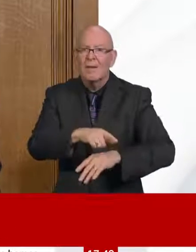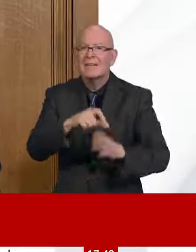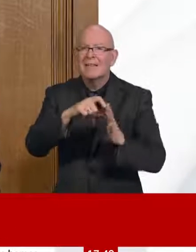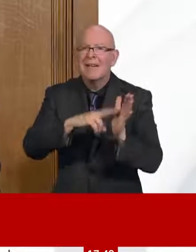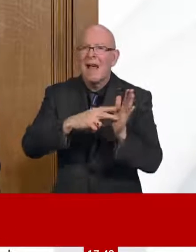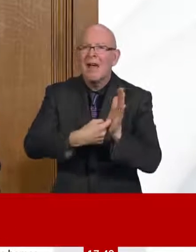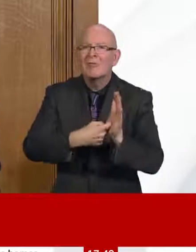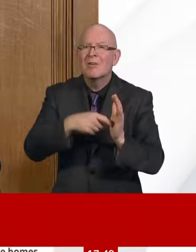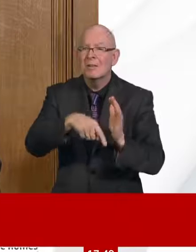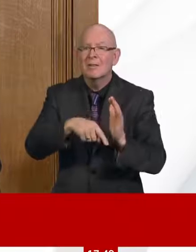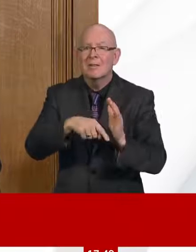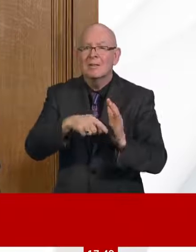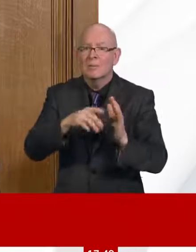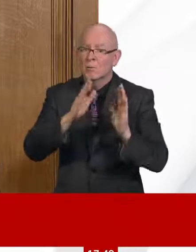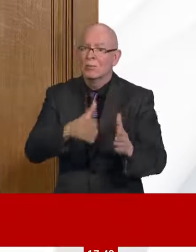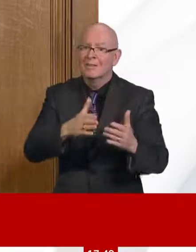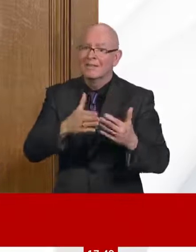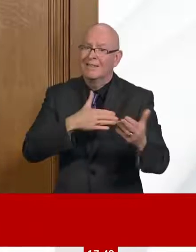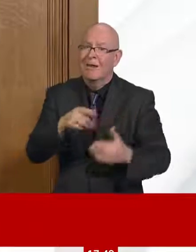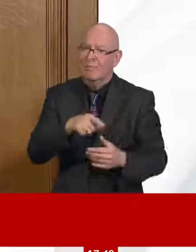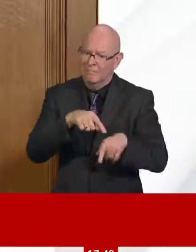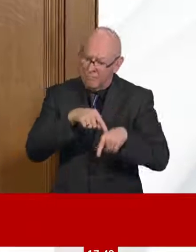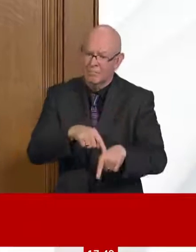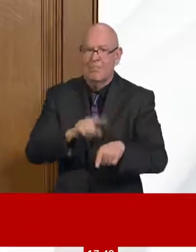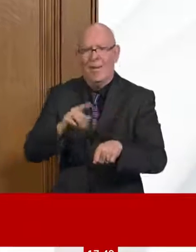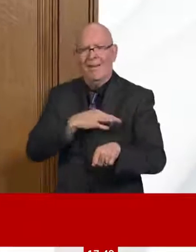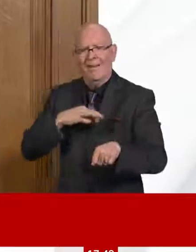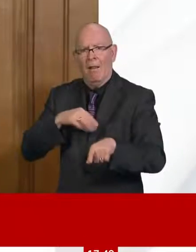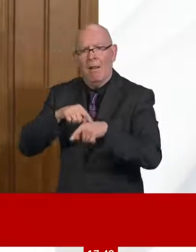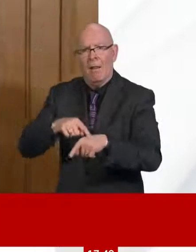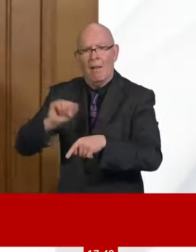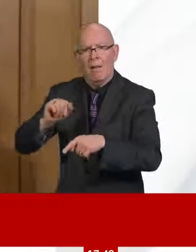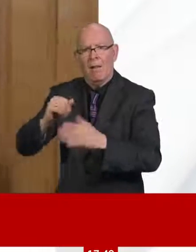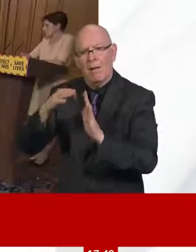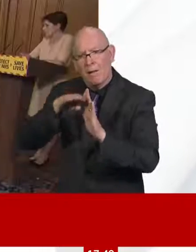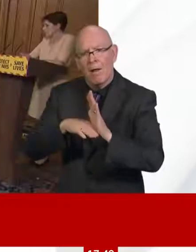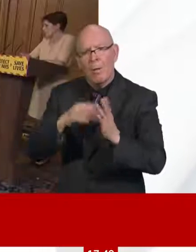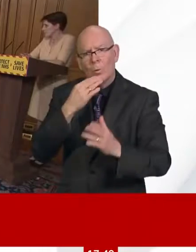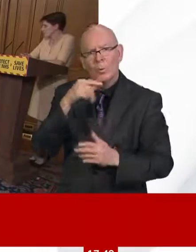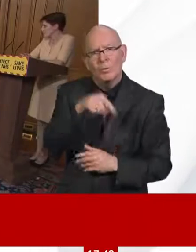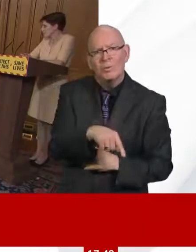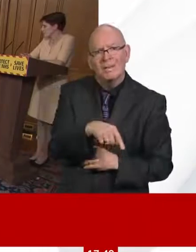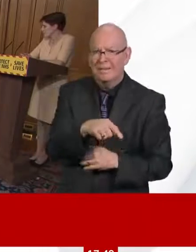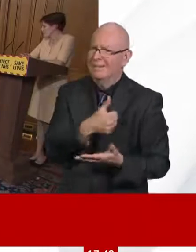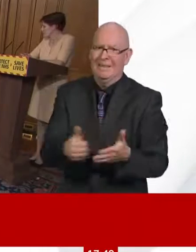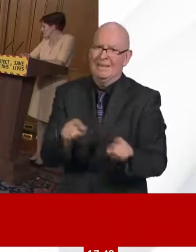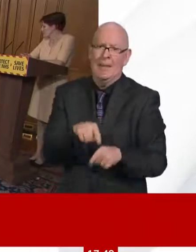in the current epidemic. Thank you, Jan. I think we had one follow up that I may have missed. So apologies.